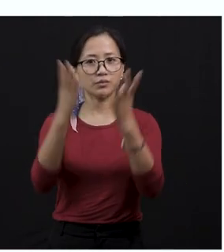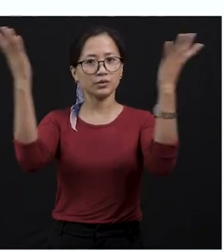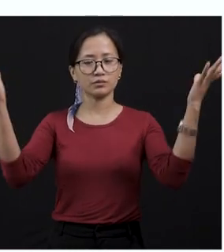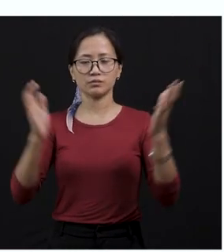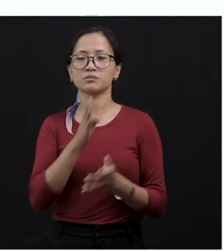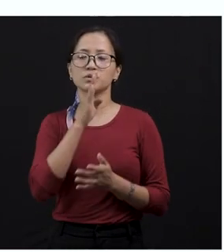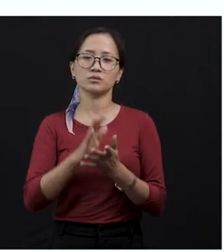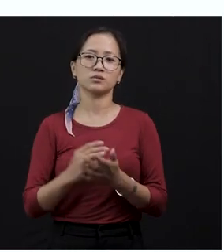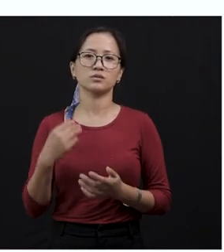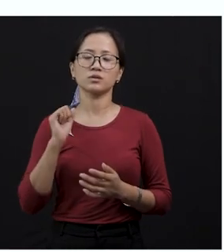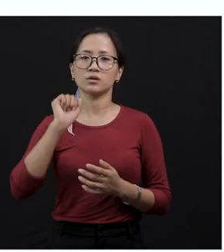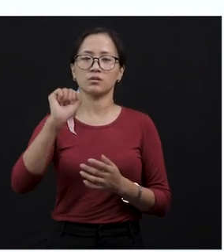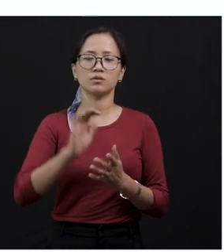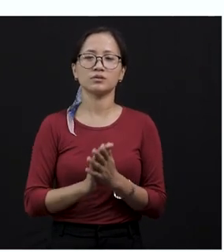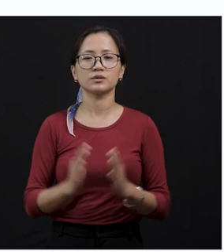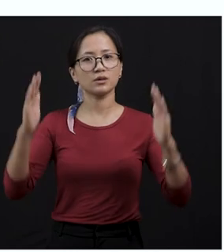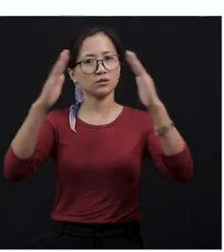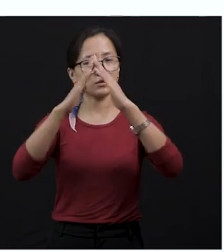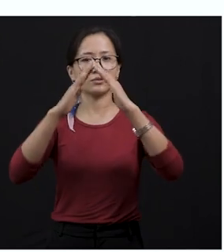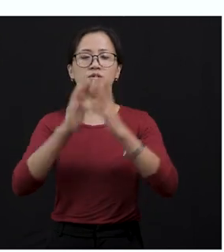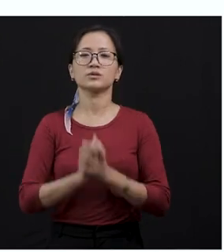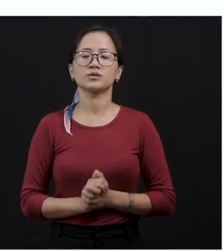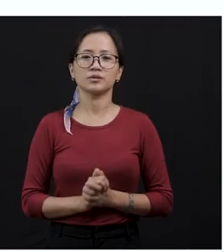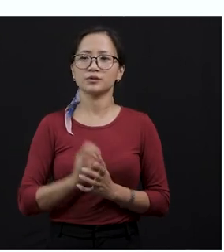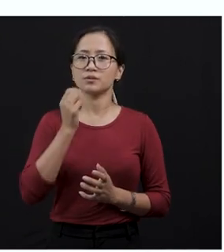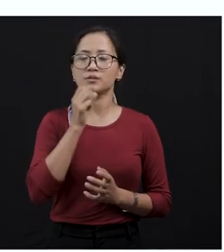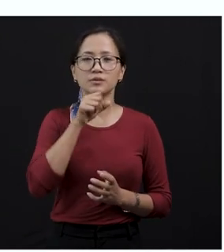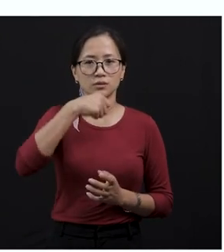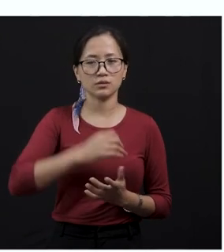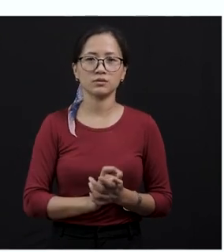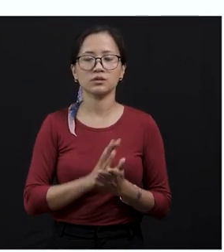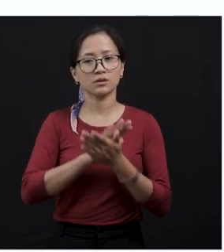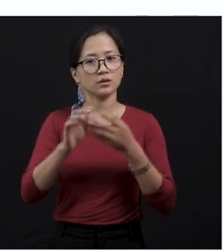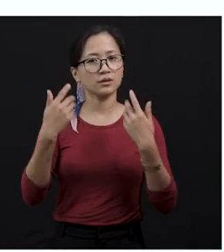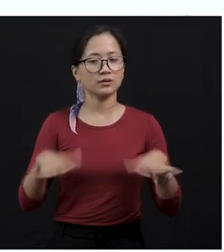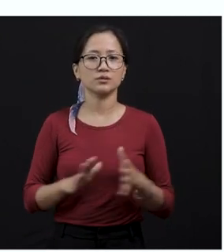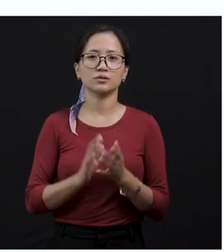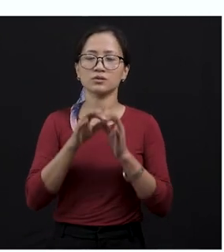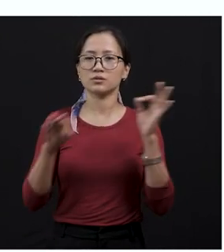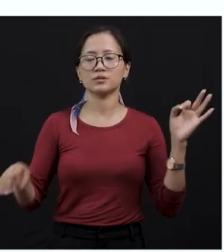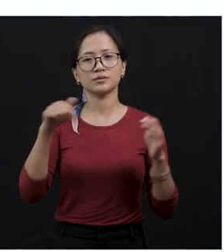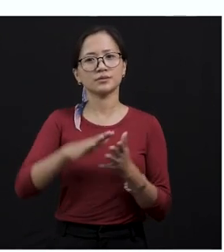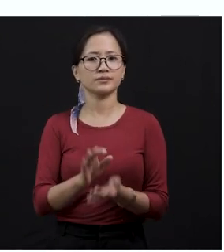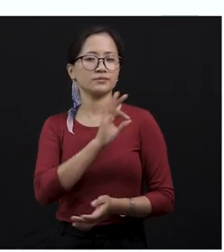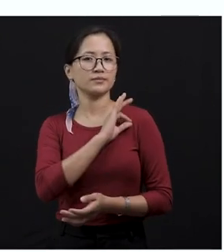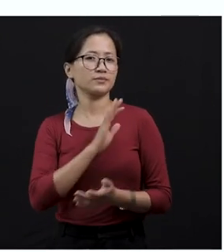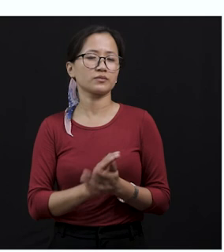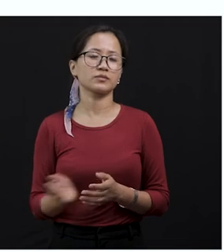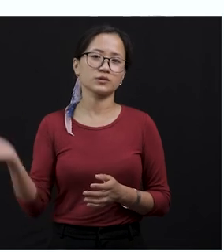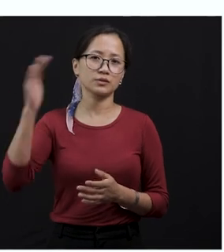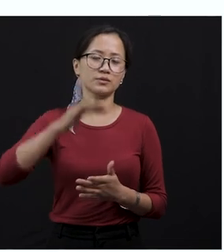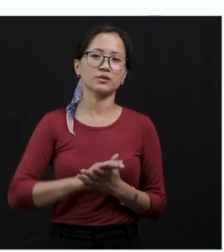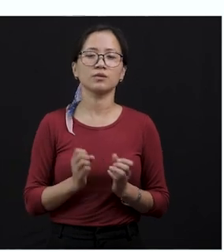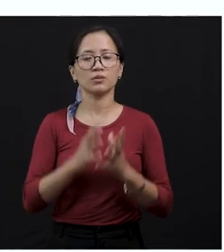belongs to him and the house belongs to the grandfather. And so, with this, we are going to end our story for today. I hope you like the story. I'm